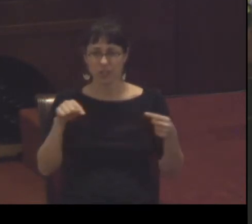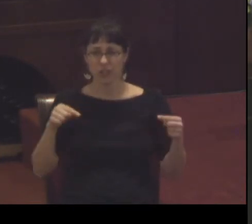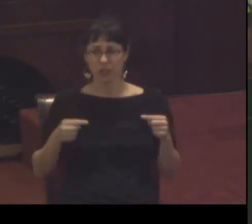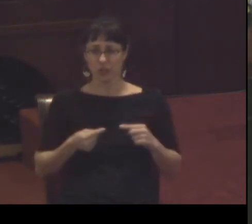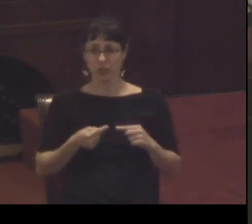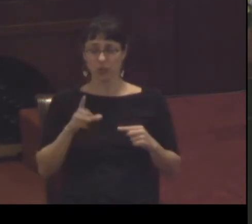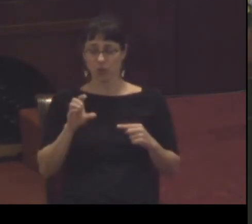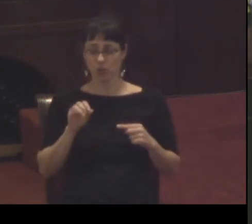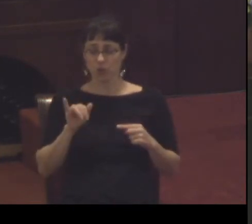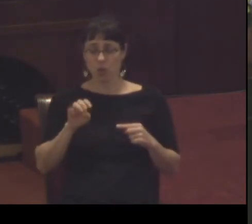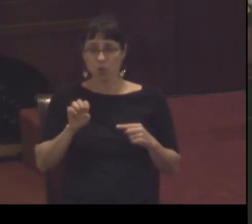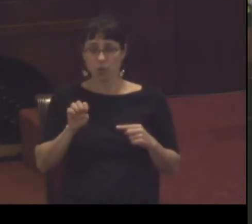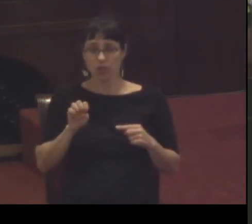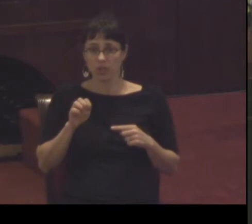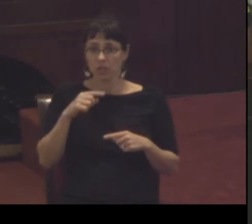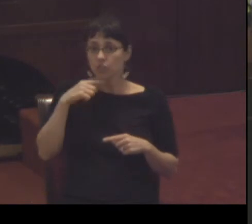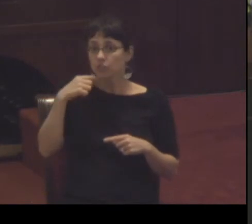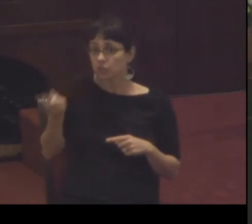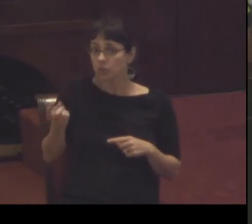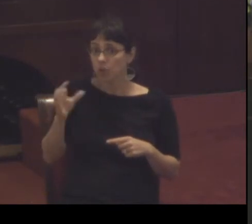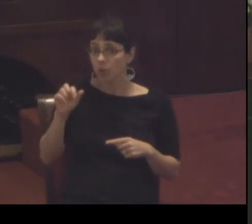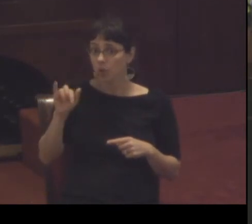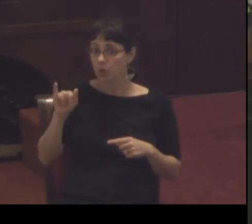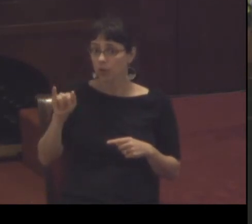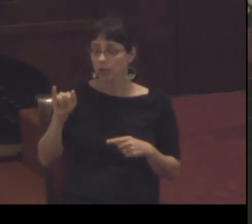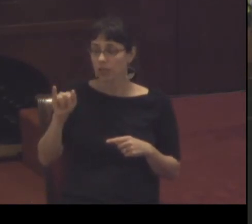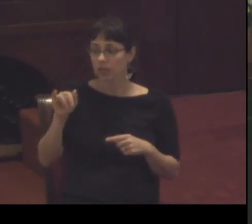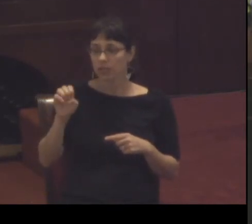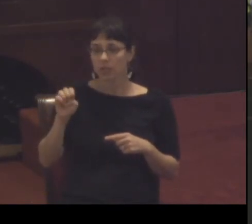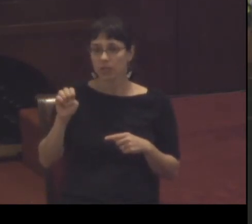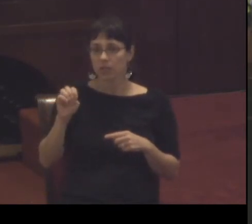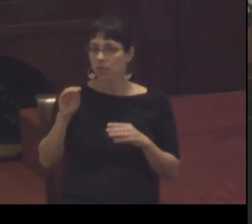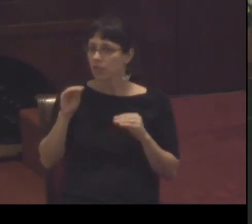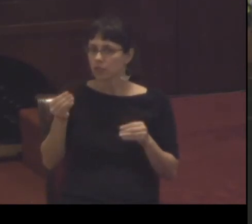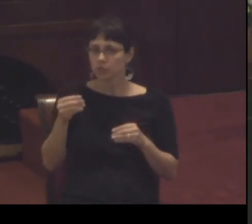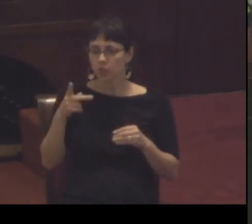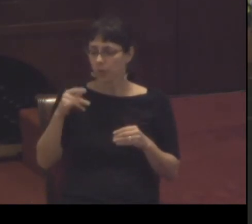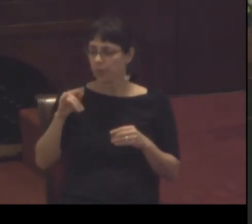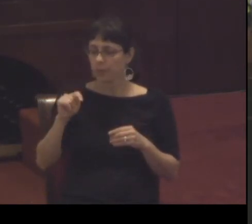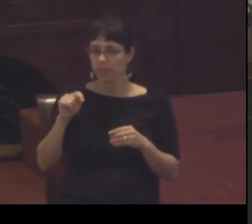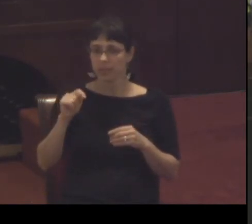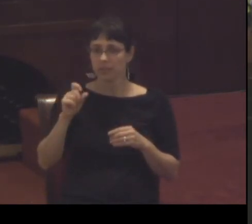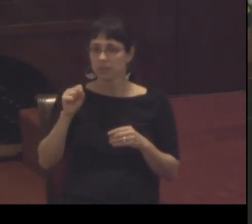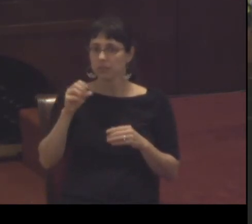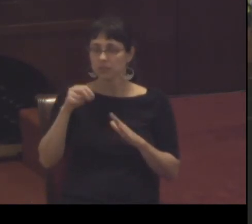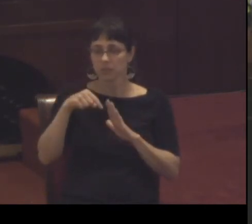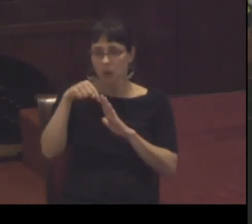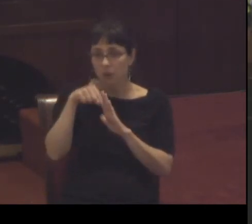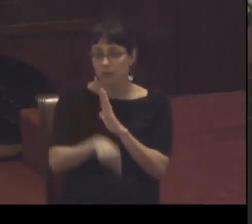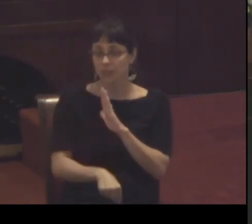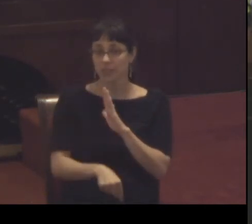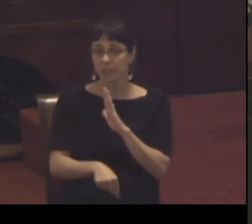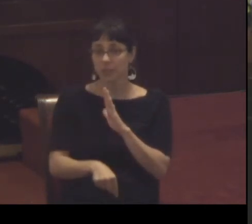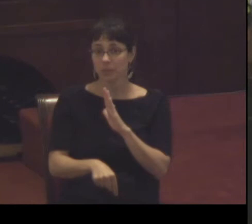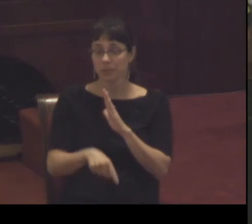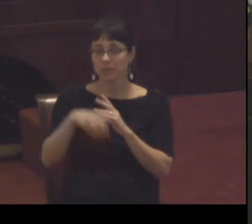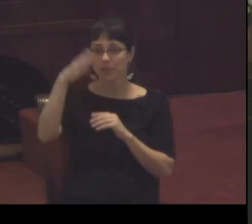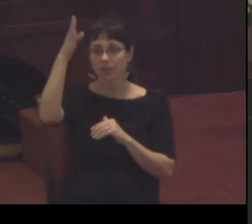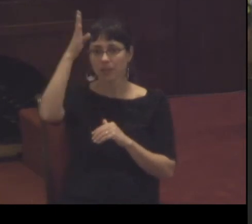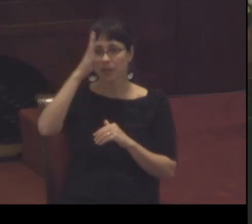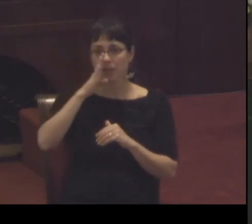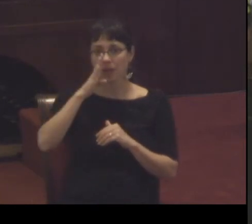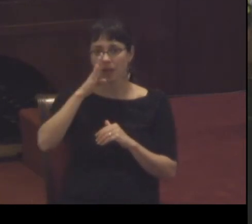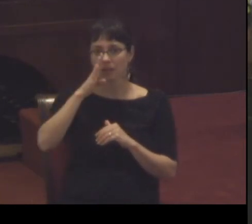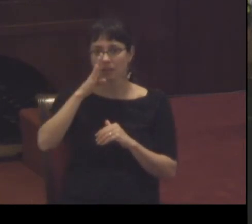she told Corrie there is no pit so deep that God is not